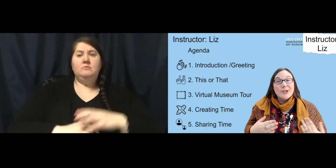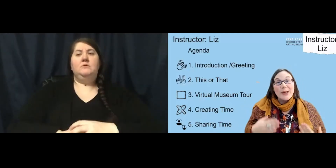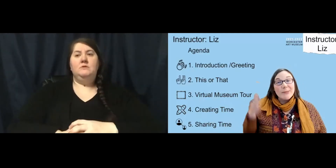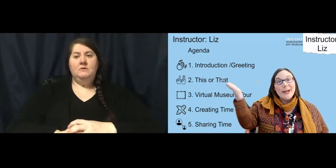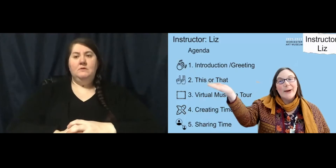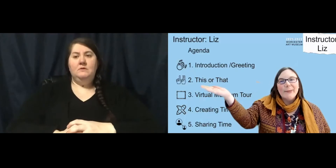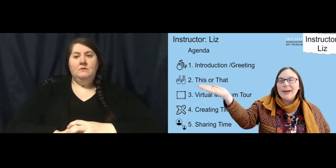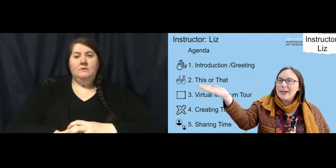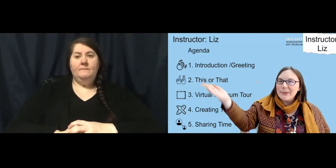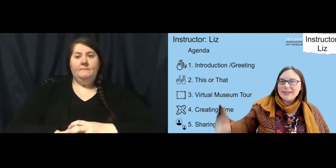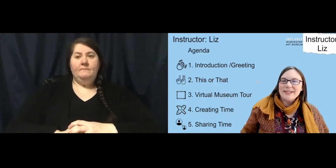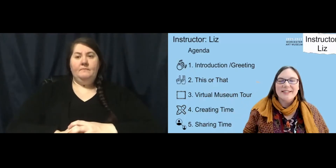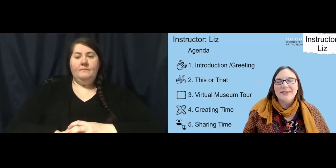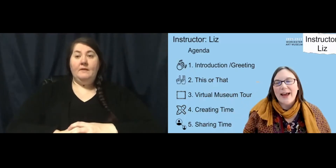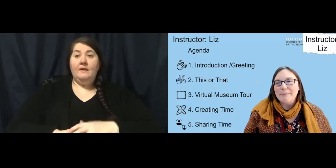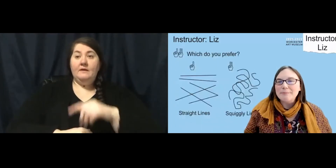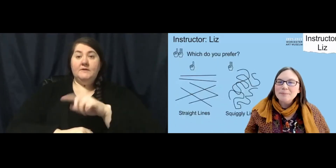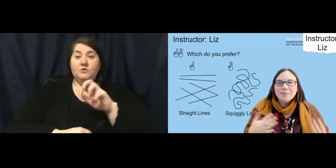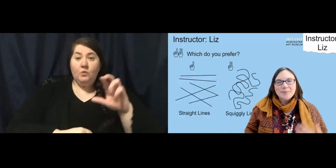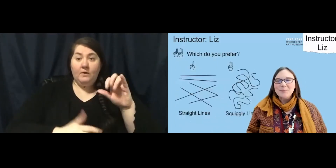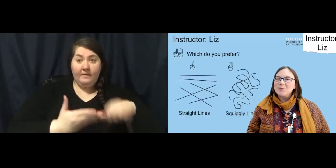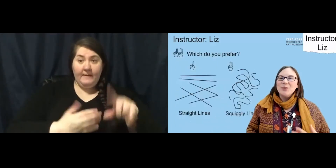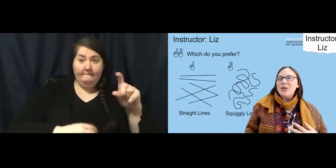So here we go. We're going to go into this or that.